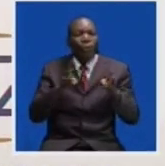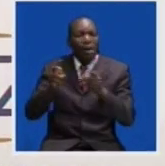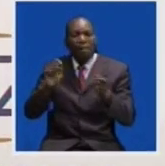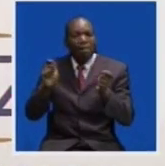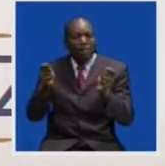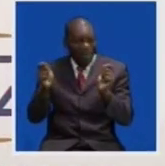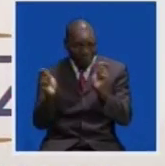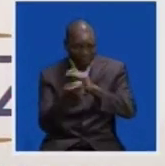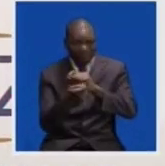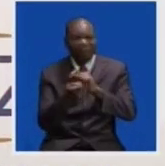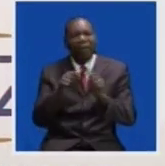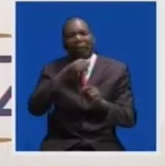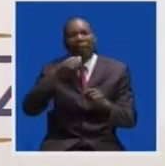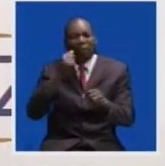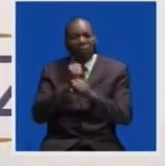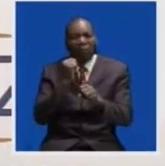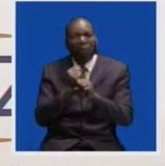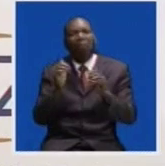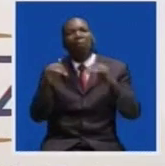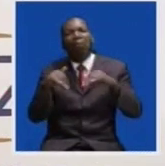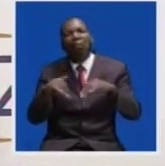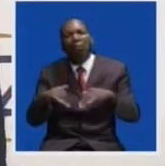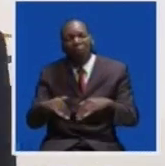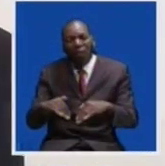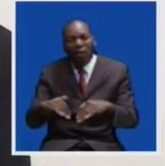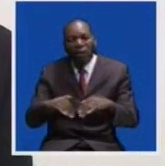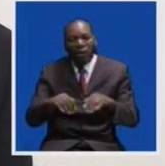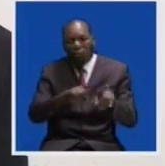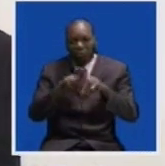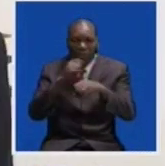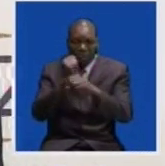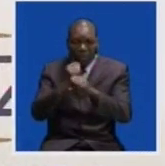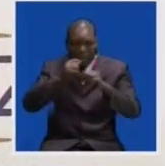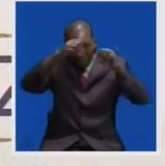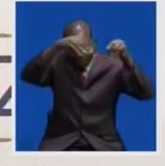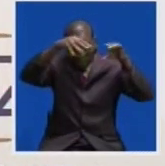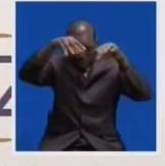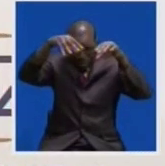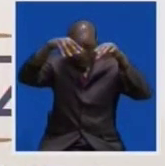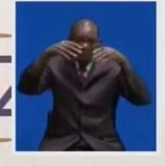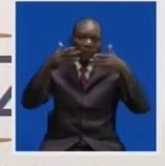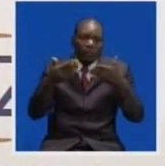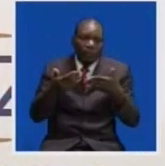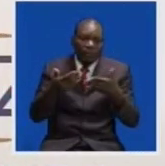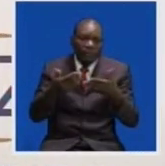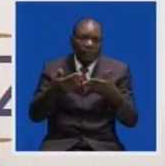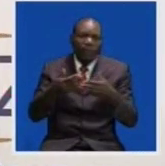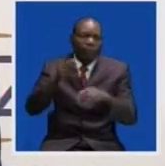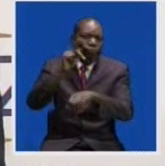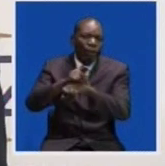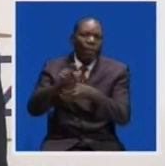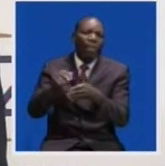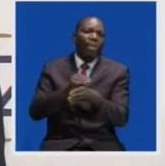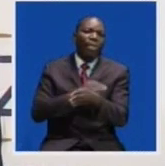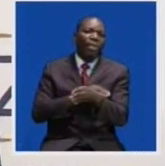down agriculture production and also electricity generation. Dr. Ngandu has also maintained a slowdown on projects